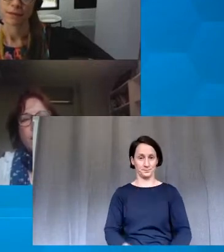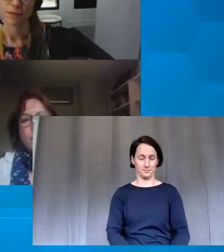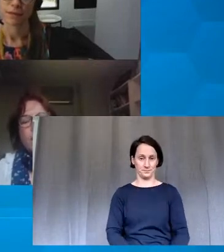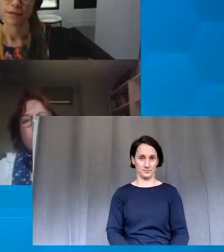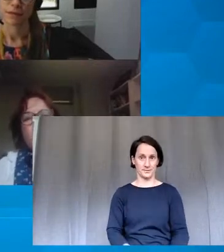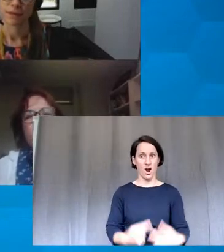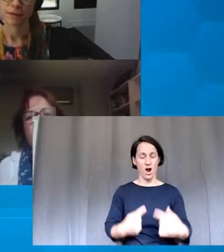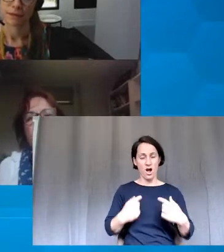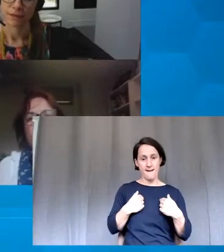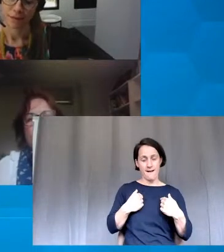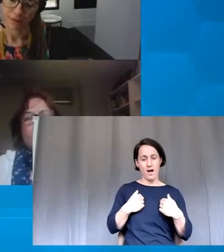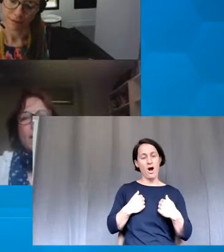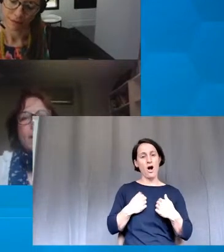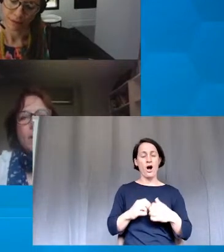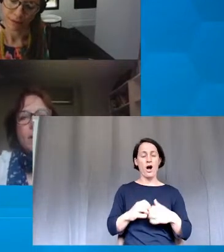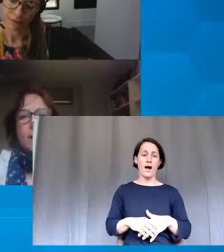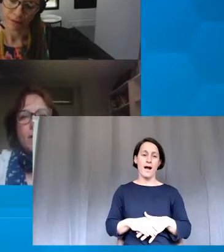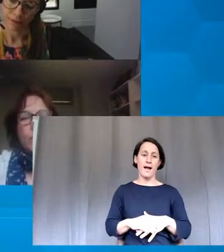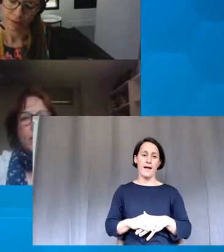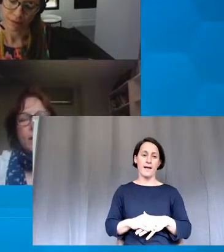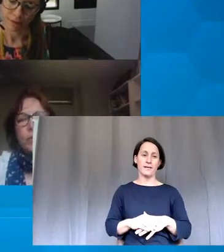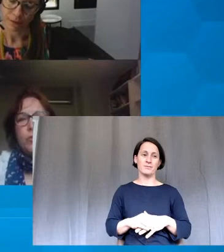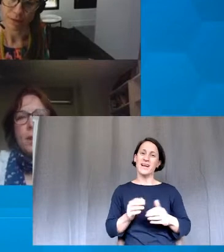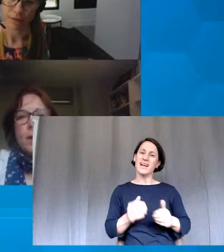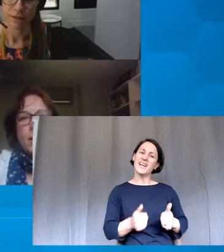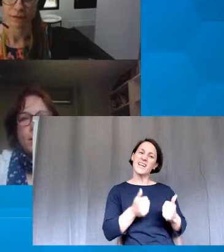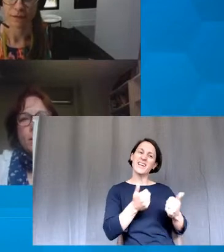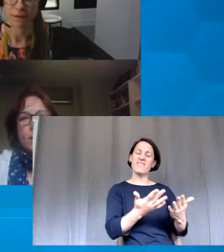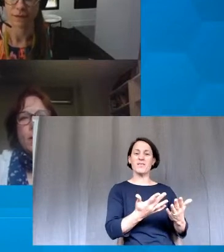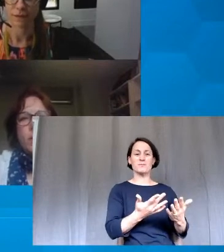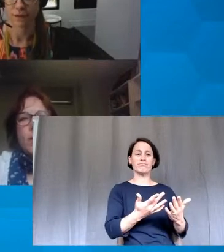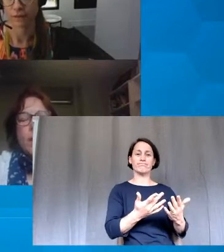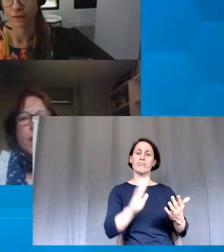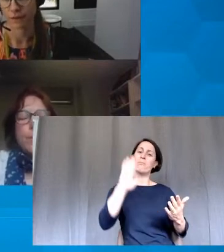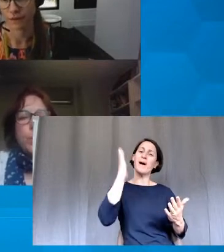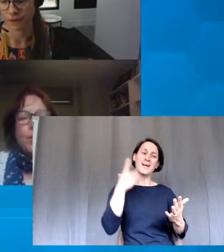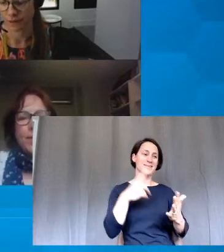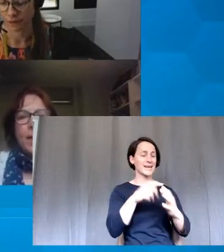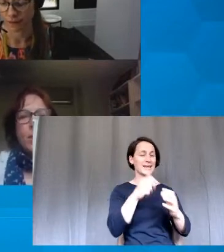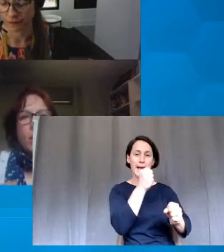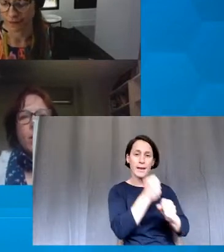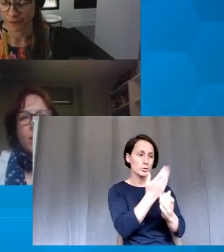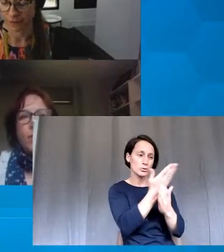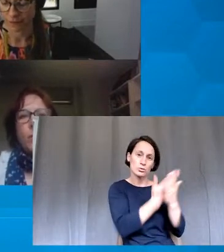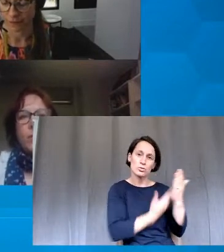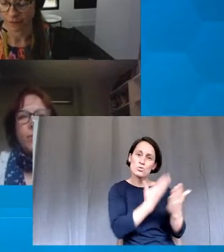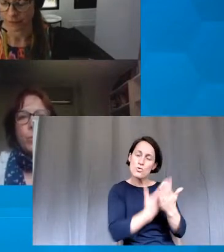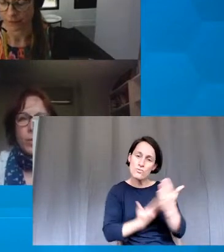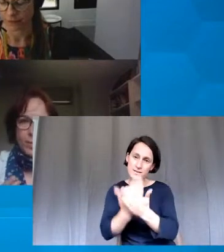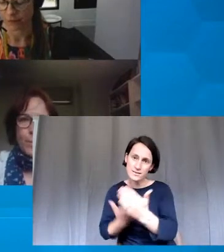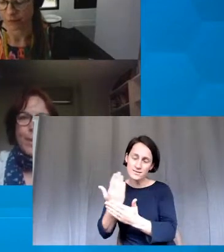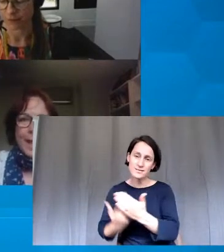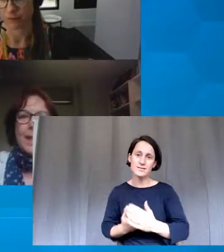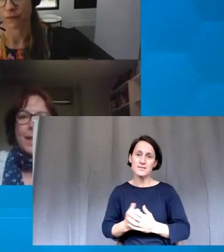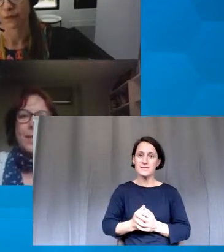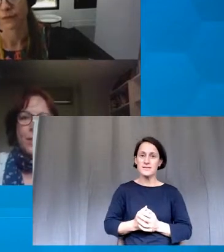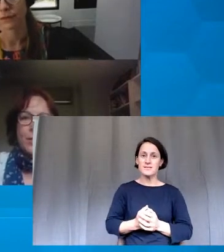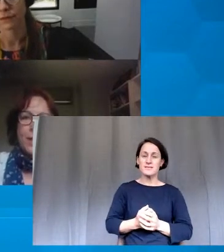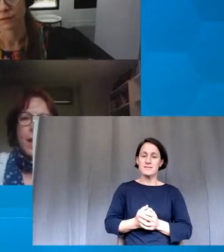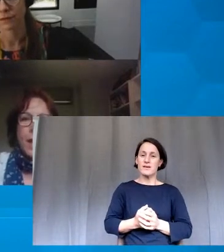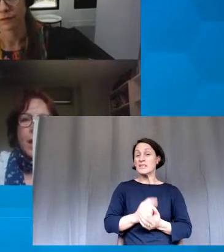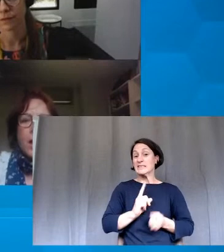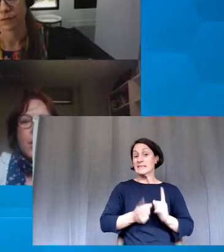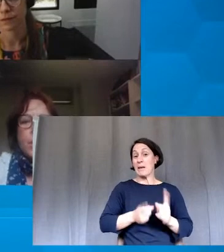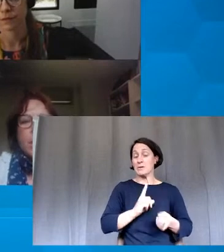I use case studies and when initially I had to kind of pull together a few different ones to make a case